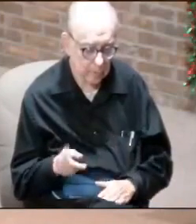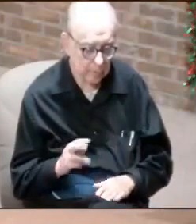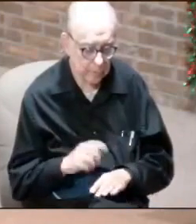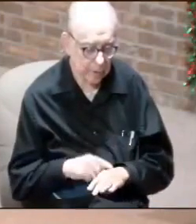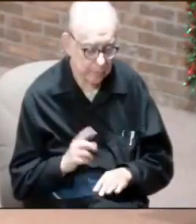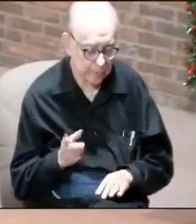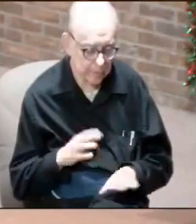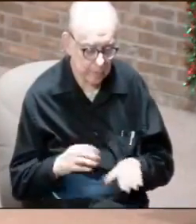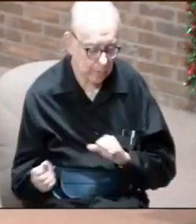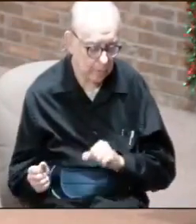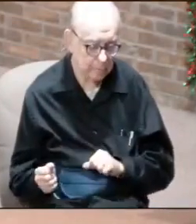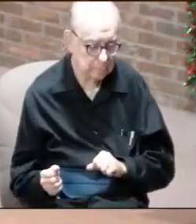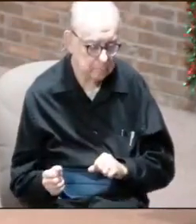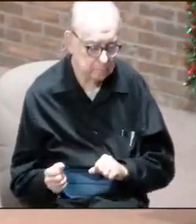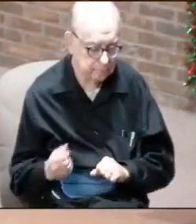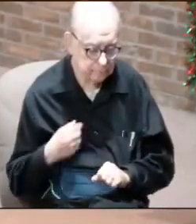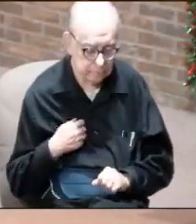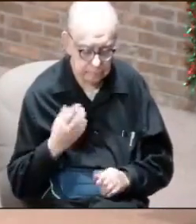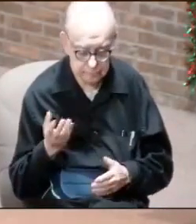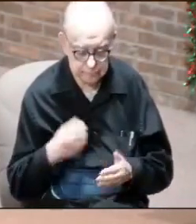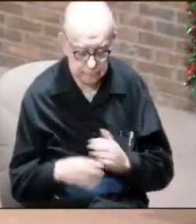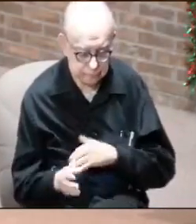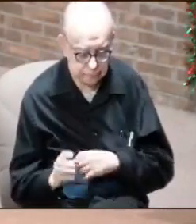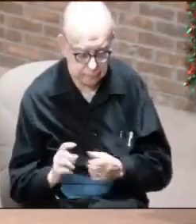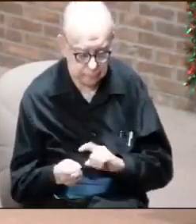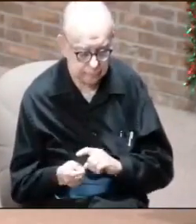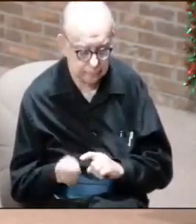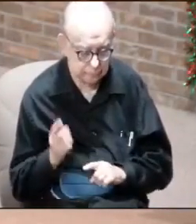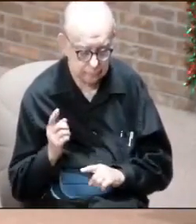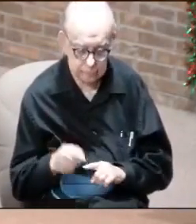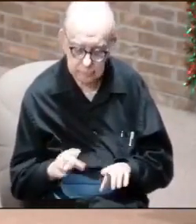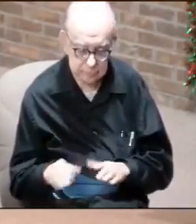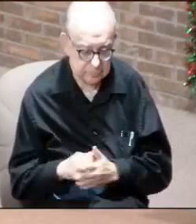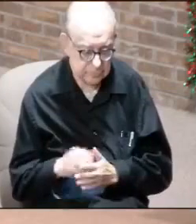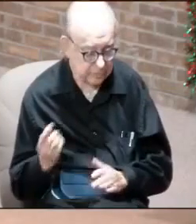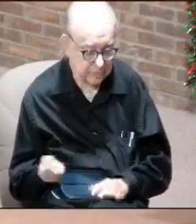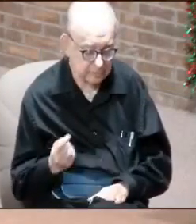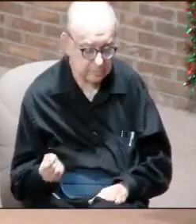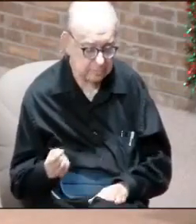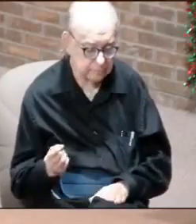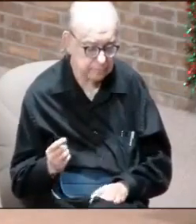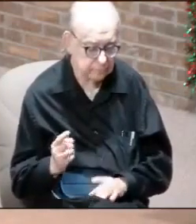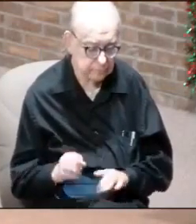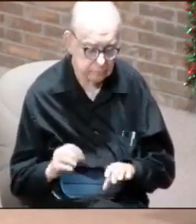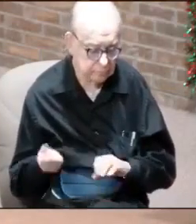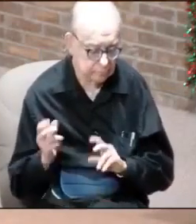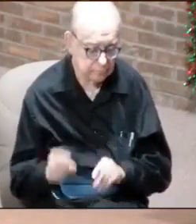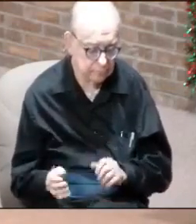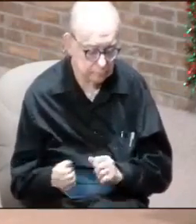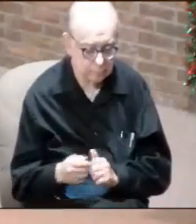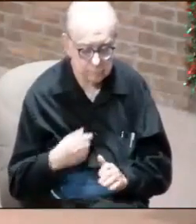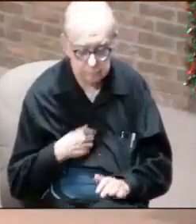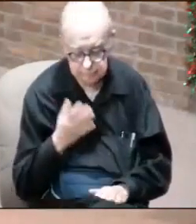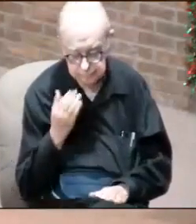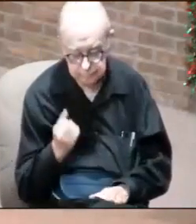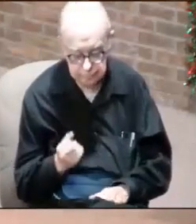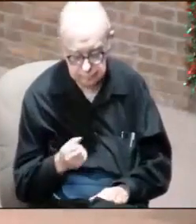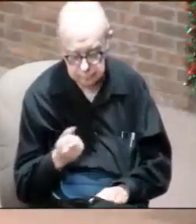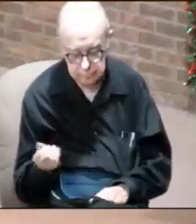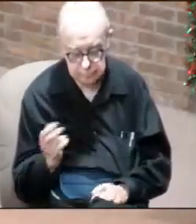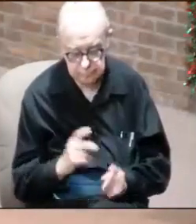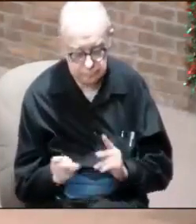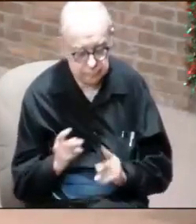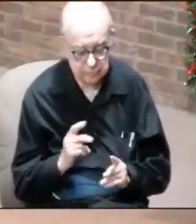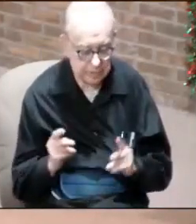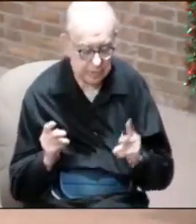gone because they find out. I come in here to make a change, but I can't do this by myself and I can't get anybody with me because all these others are